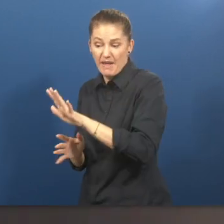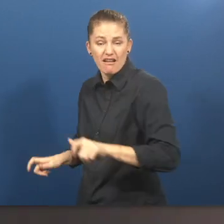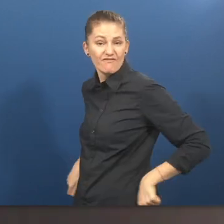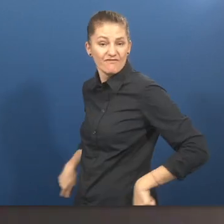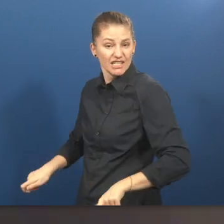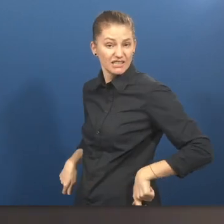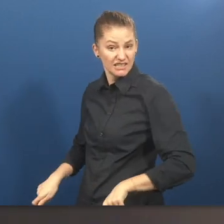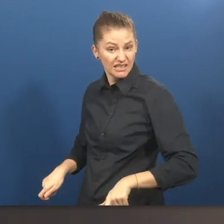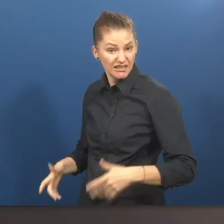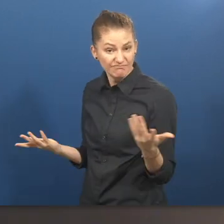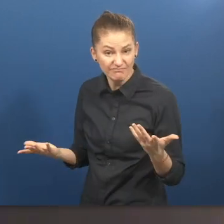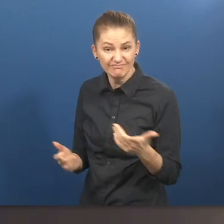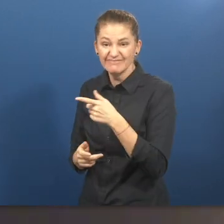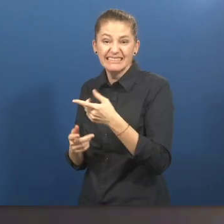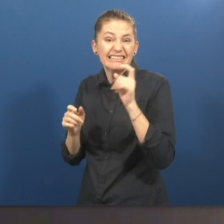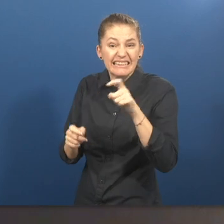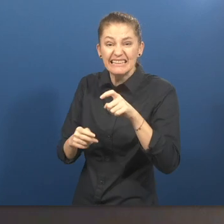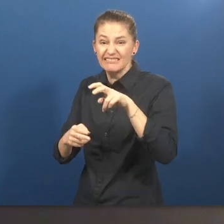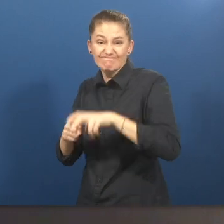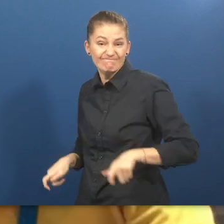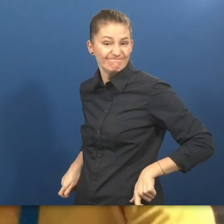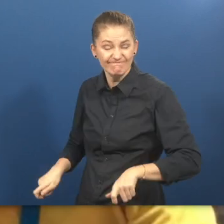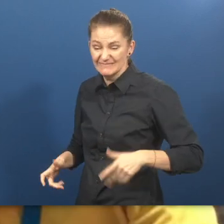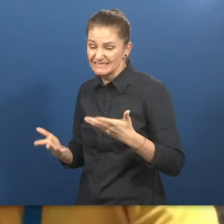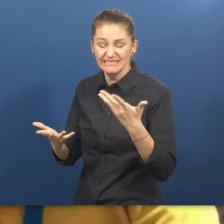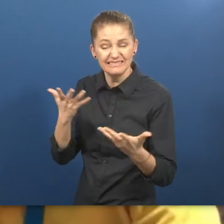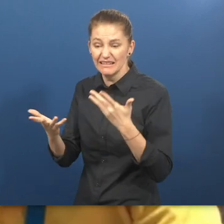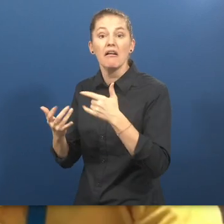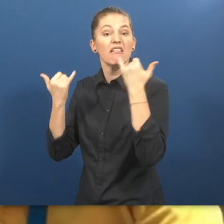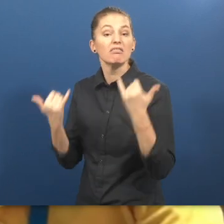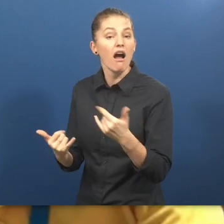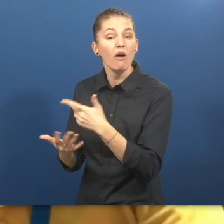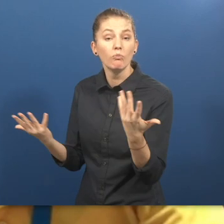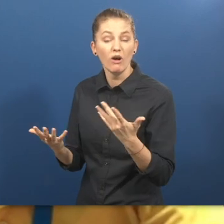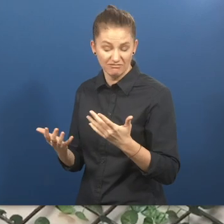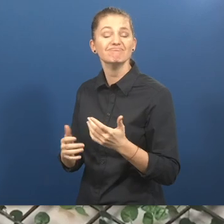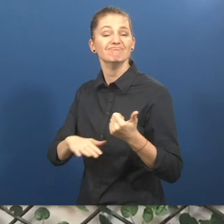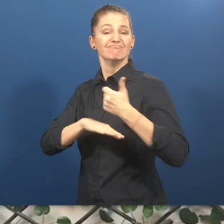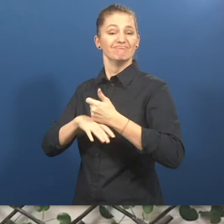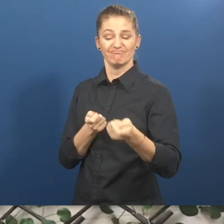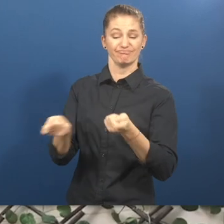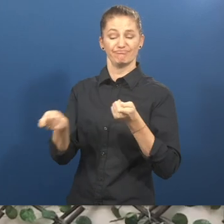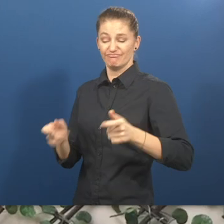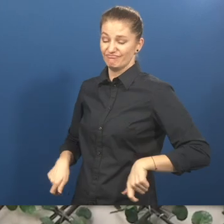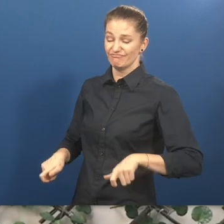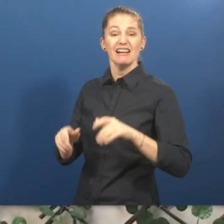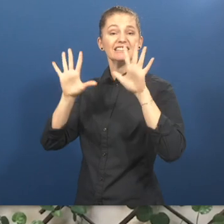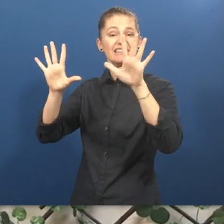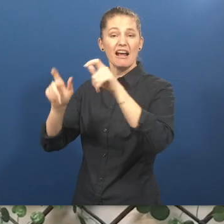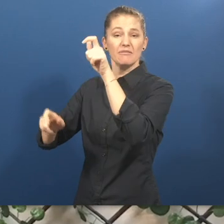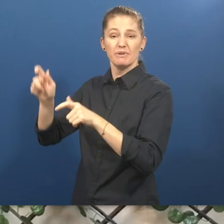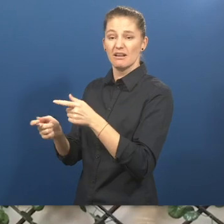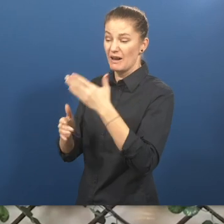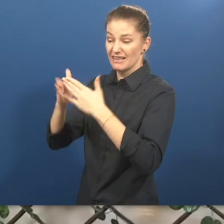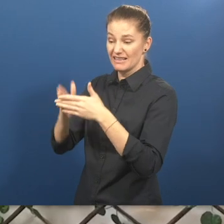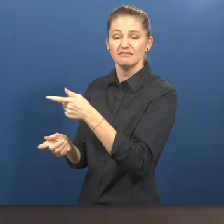girl sitting on her wheelchair manages 10 other people with disabilities. She is the manager for our first cafe. We want to create a model that could be emulated by